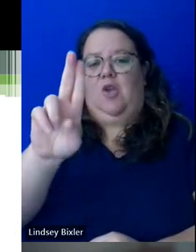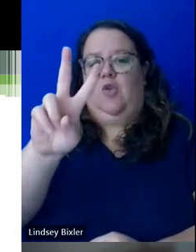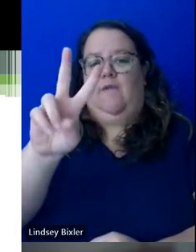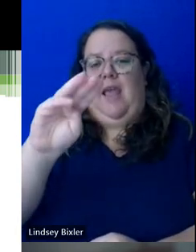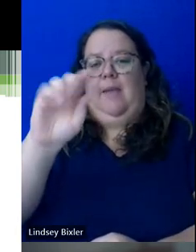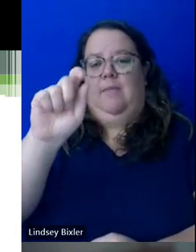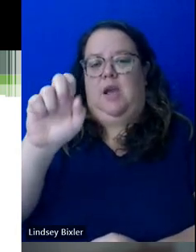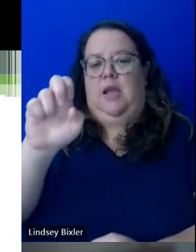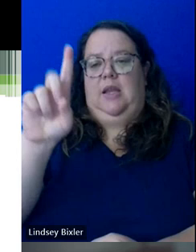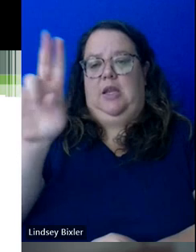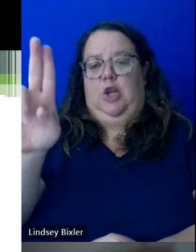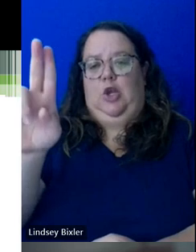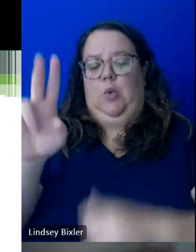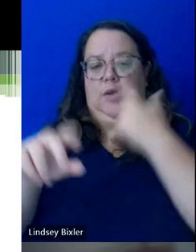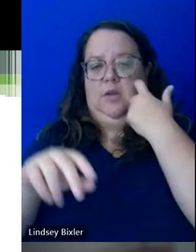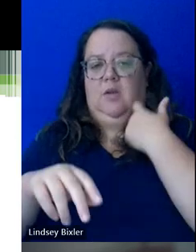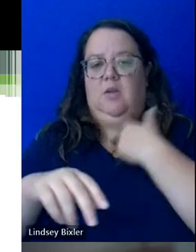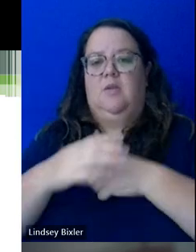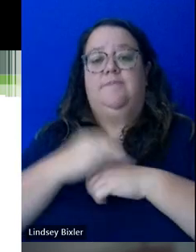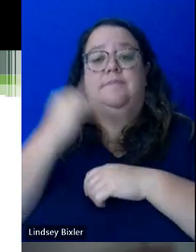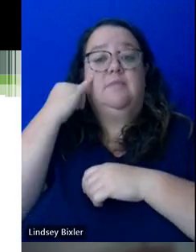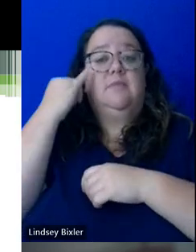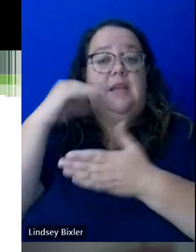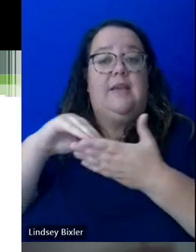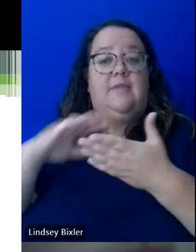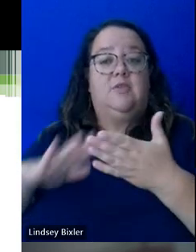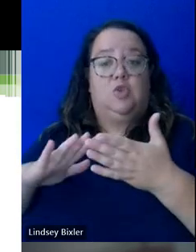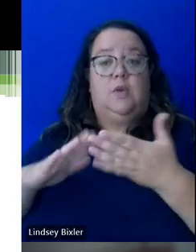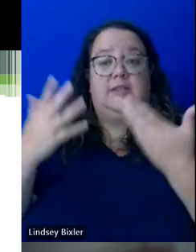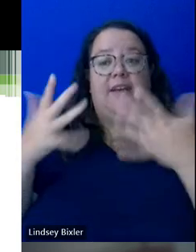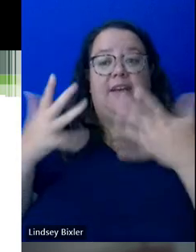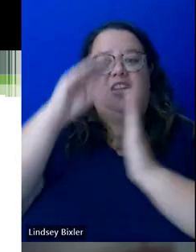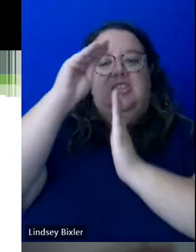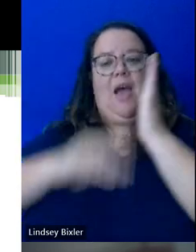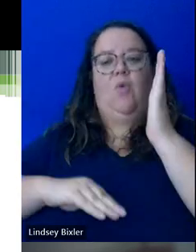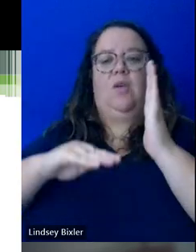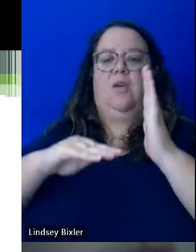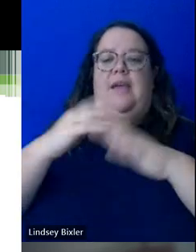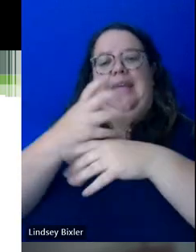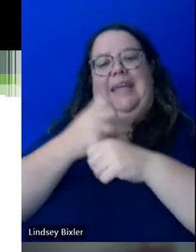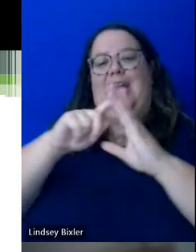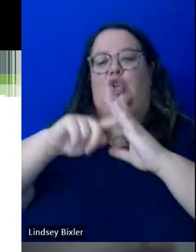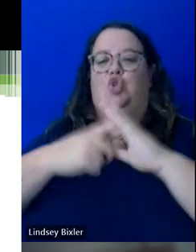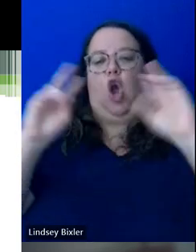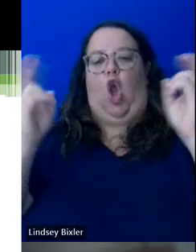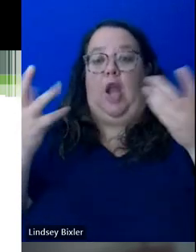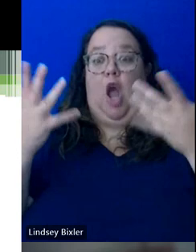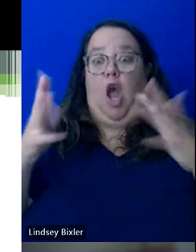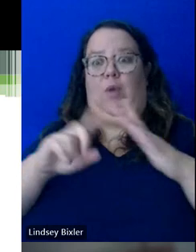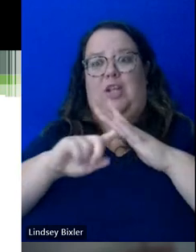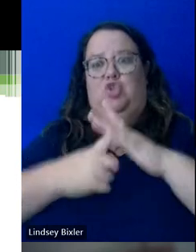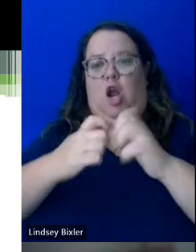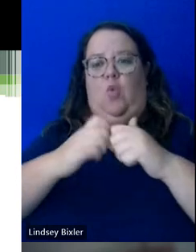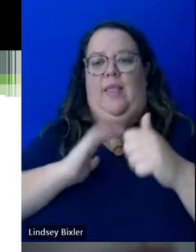If the student has done the getting started form and has gotten started with our office on